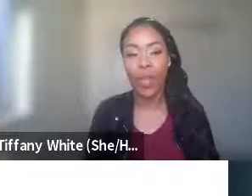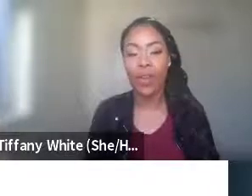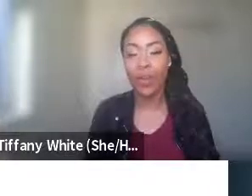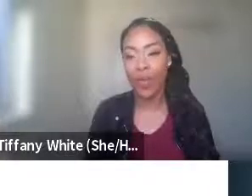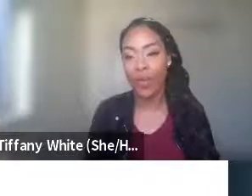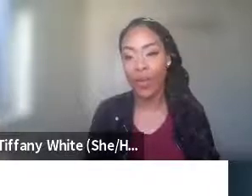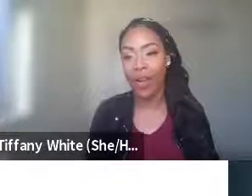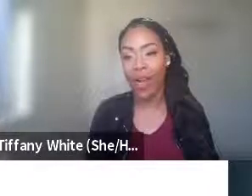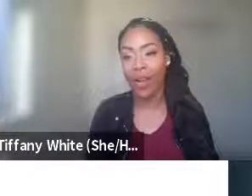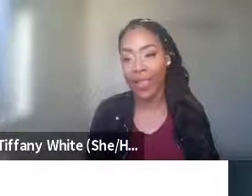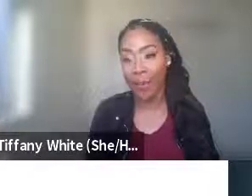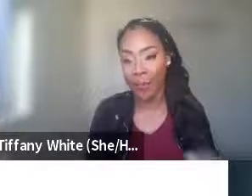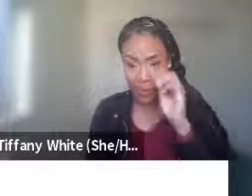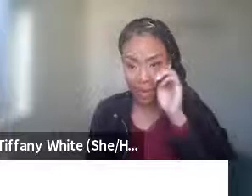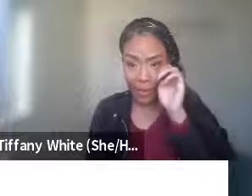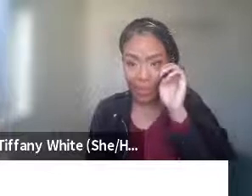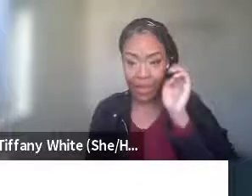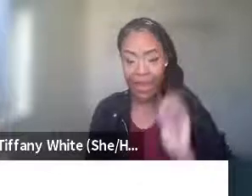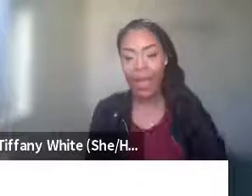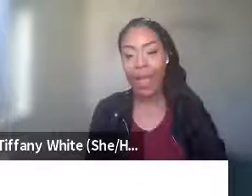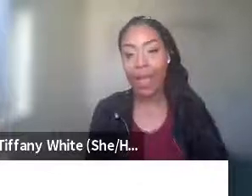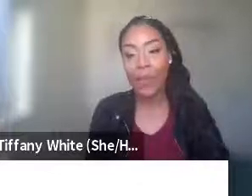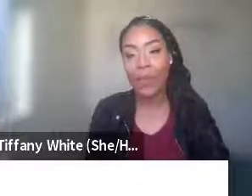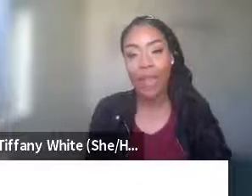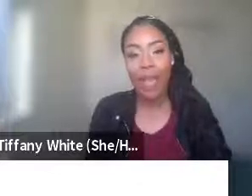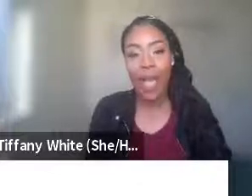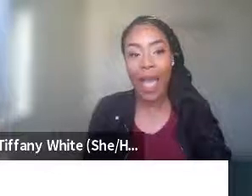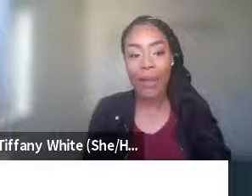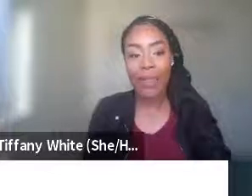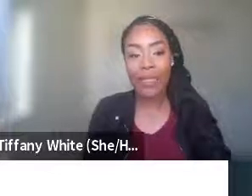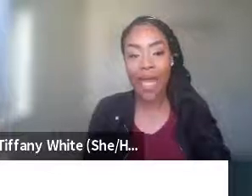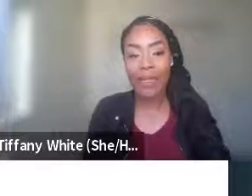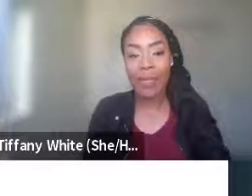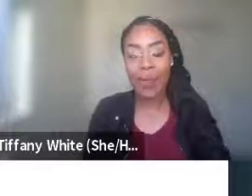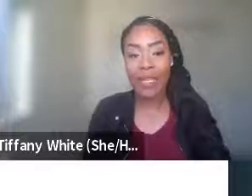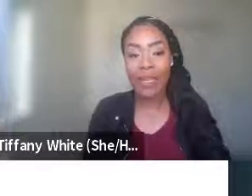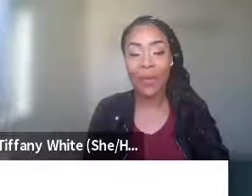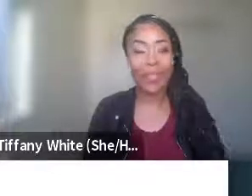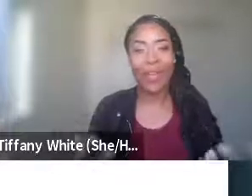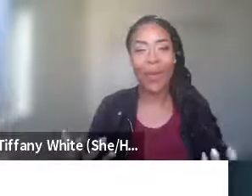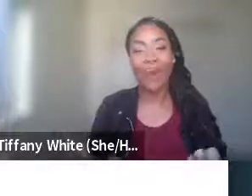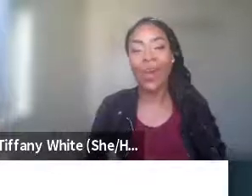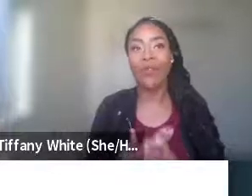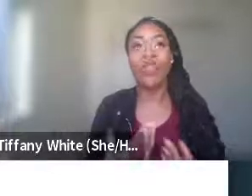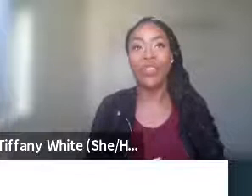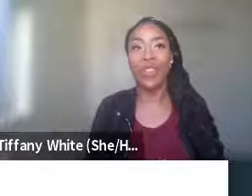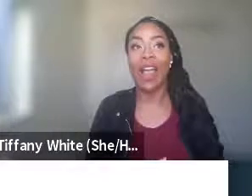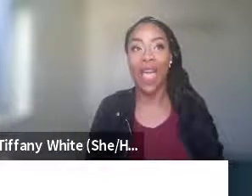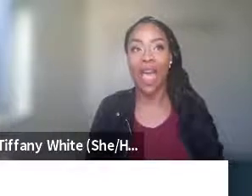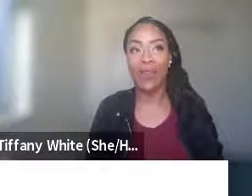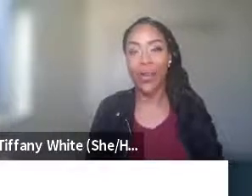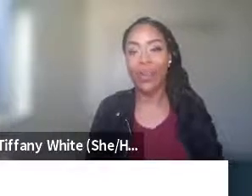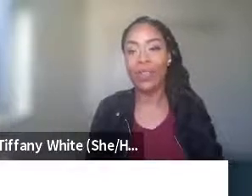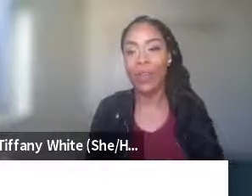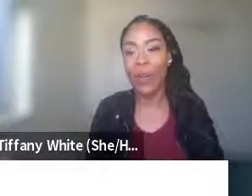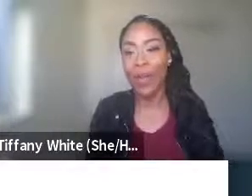a year ago, before everything happened with the pandemic, I was asked to present. And I was like, what, what information could